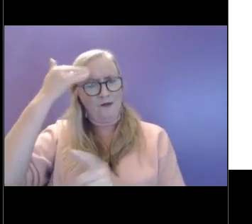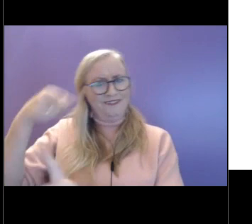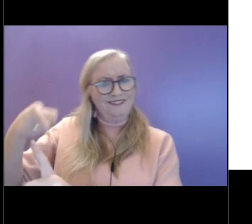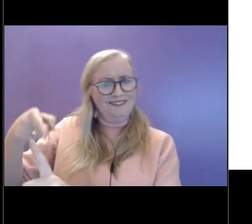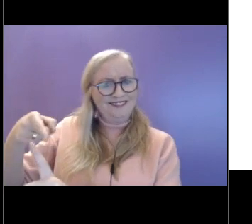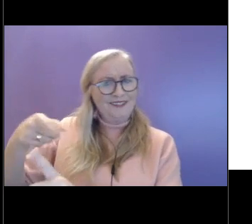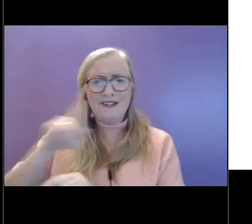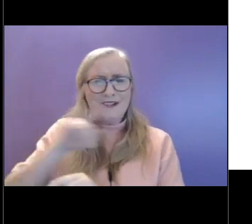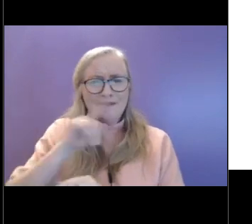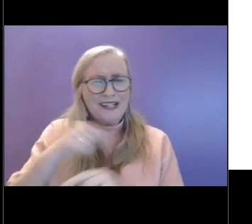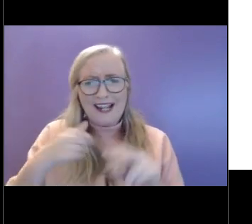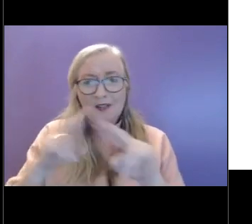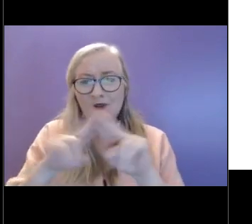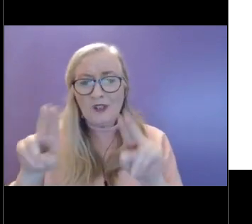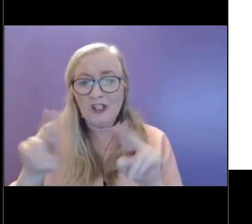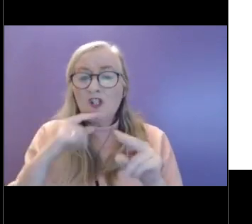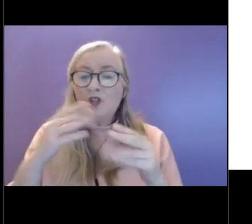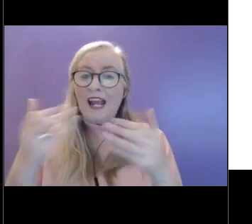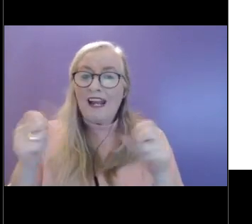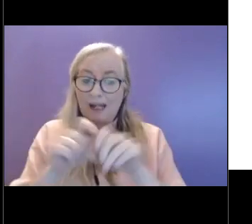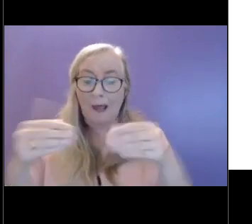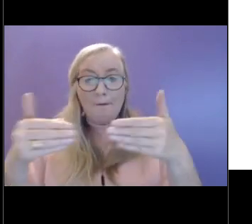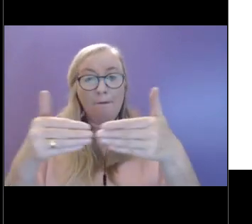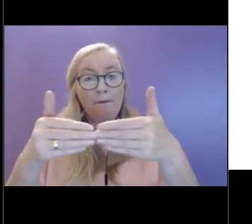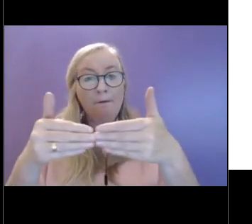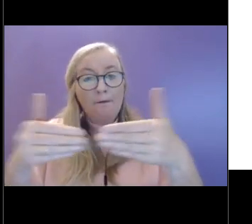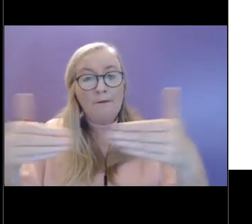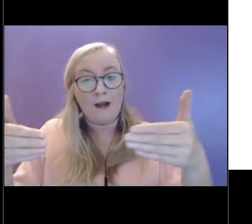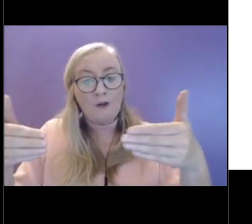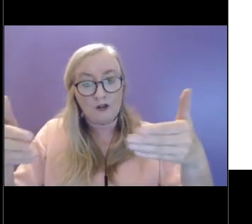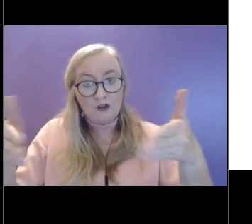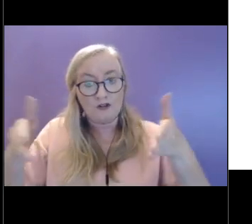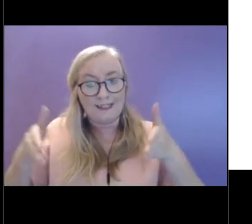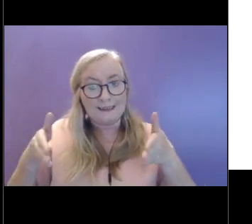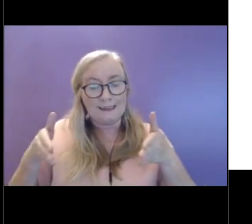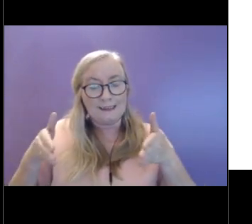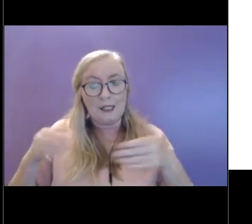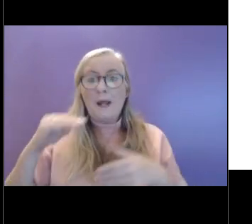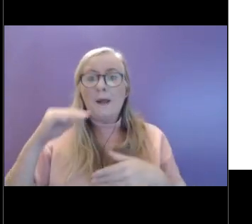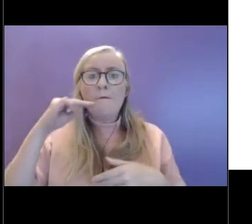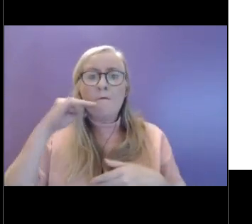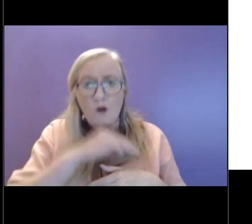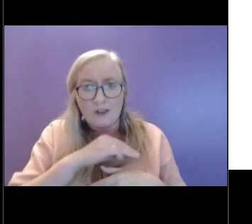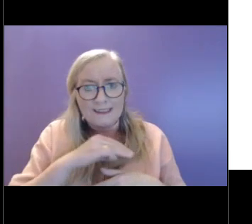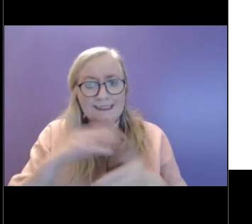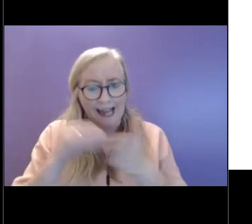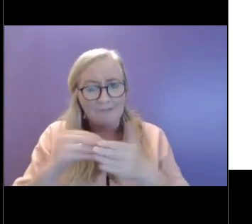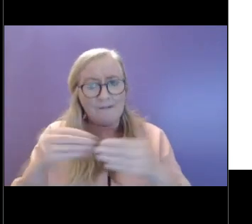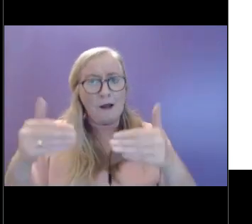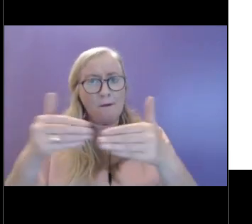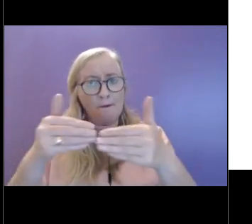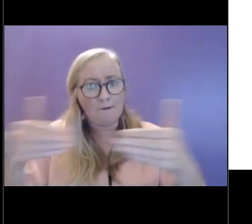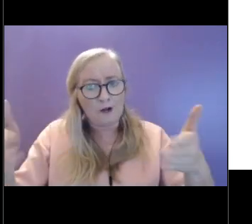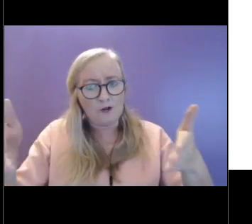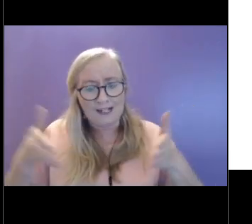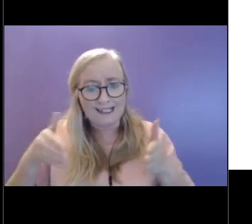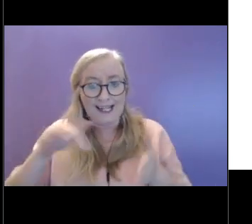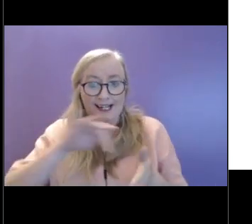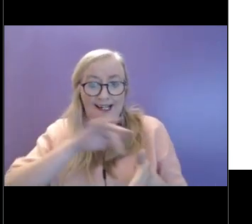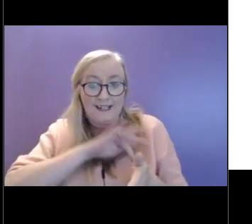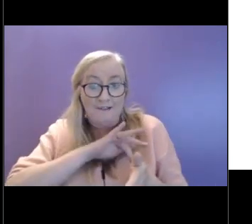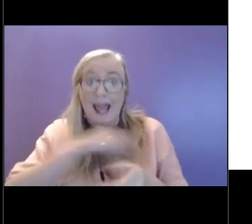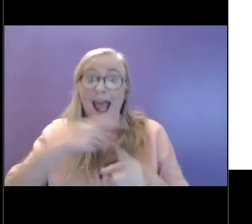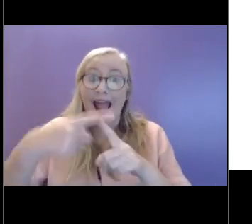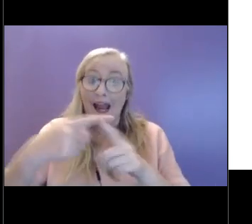those kind of boundaries can be helpful to just observe between ourselves and other people, but also the boundaries we place around our time